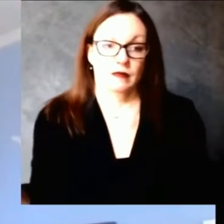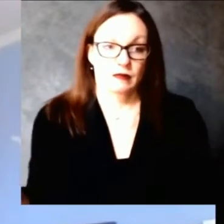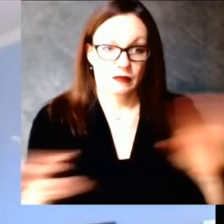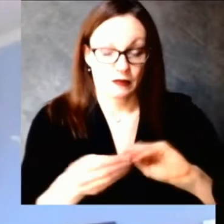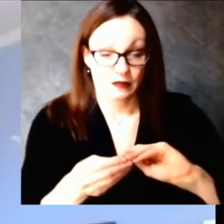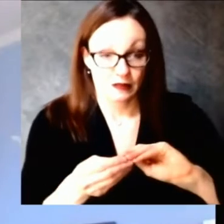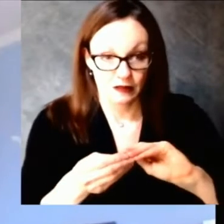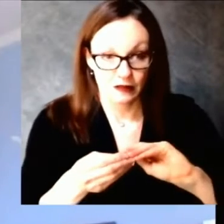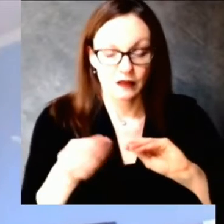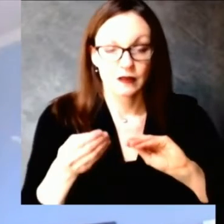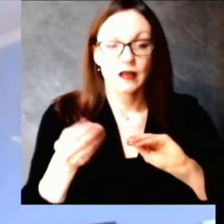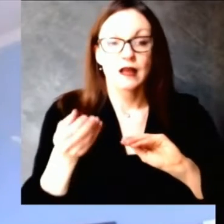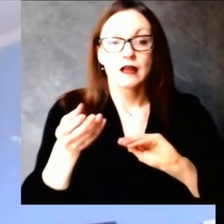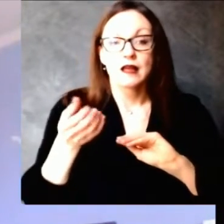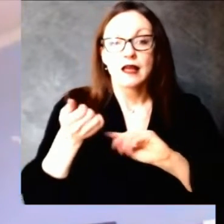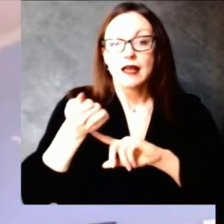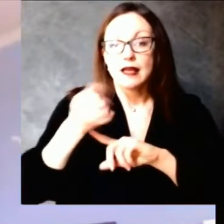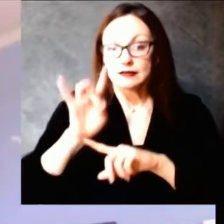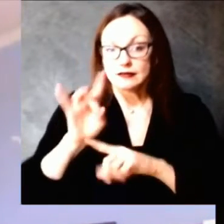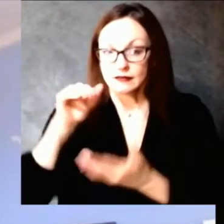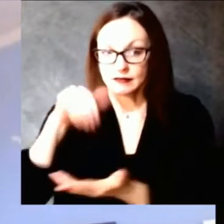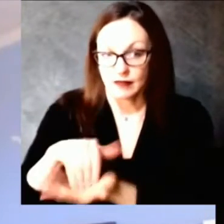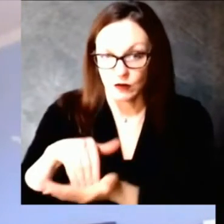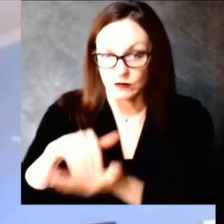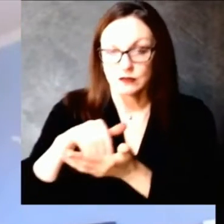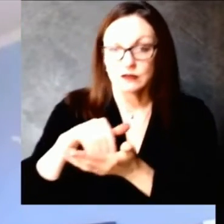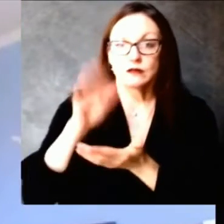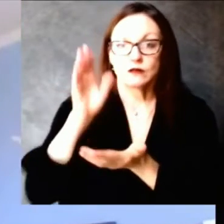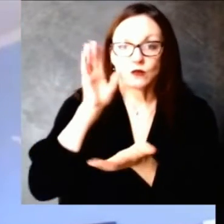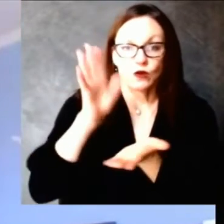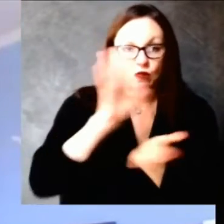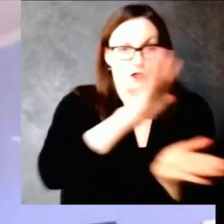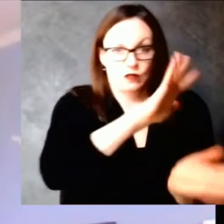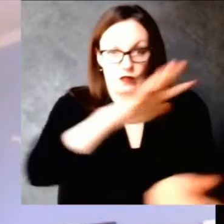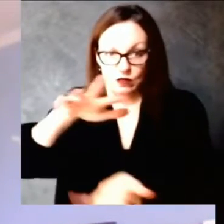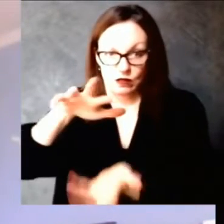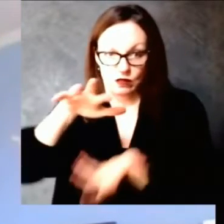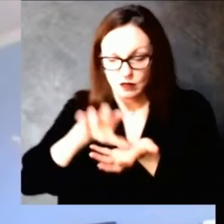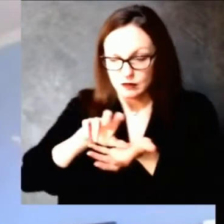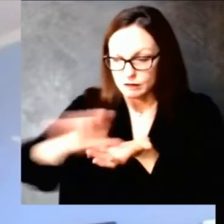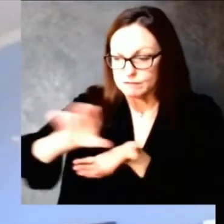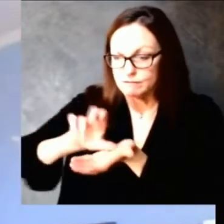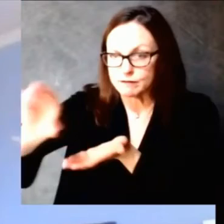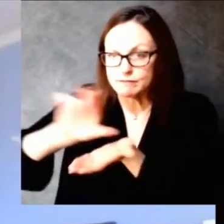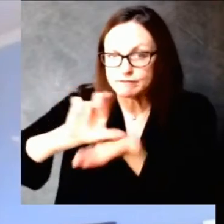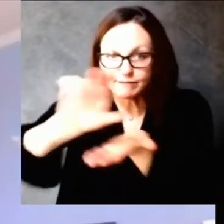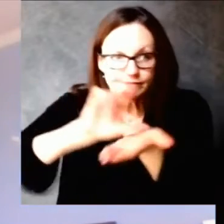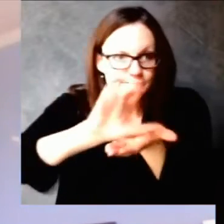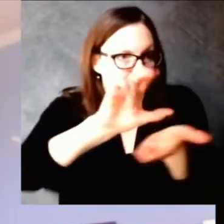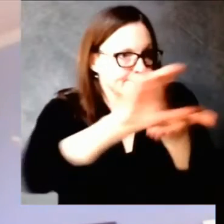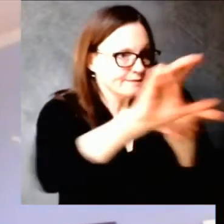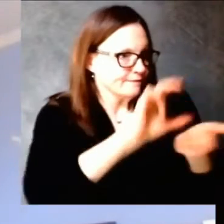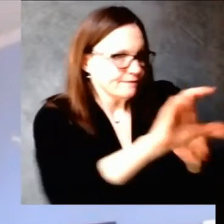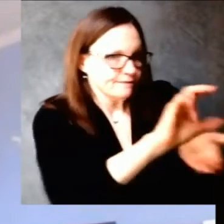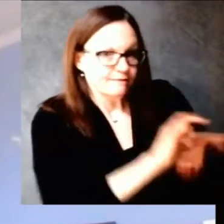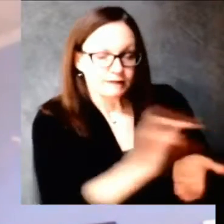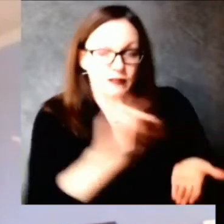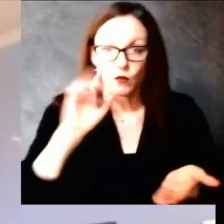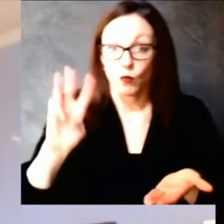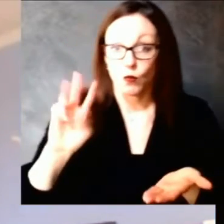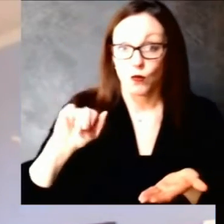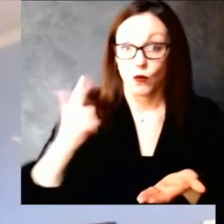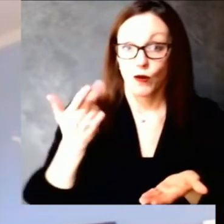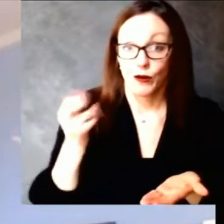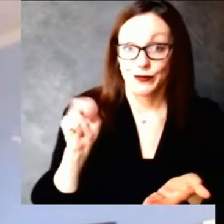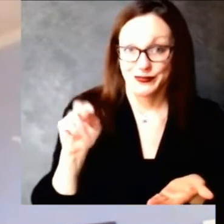Nevertheless, it is a really a great opportunity that we have more doses coming into the state. This does not come